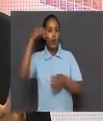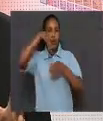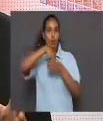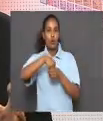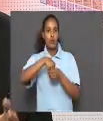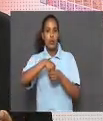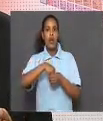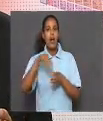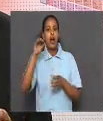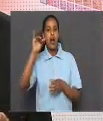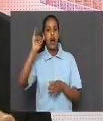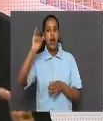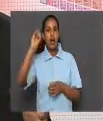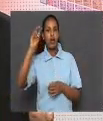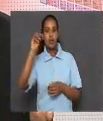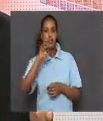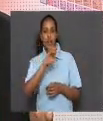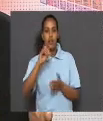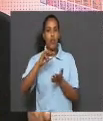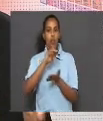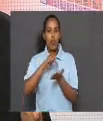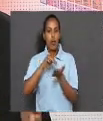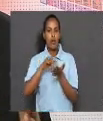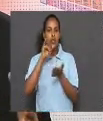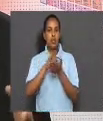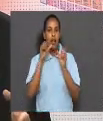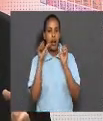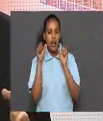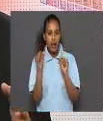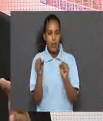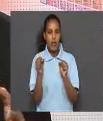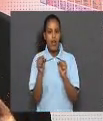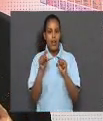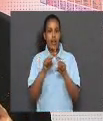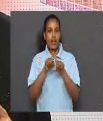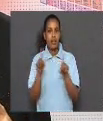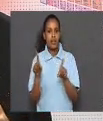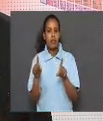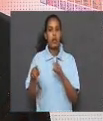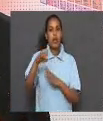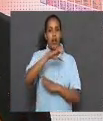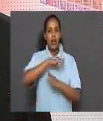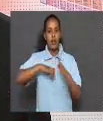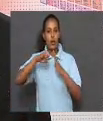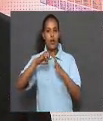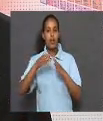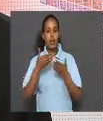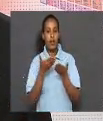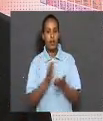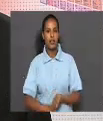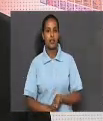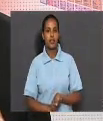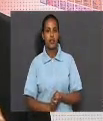includes ions or molecules that are able to accept an electron pair